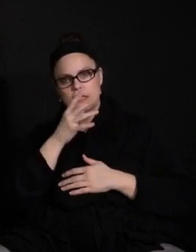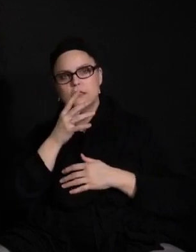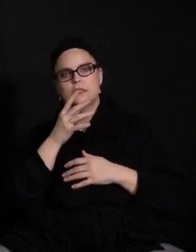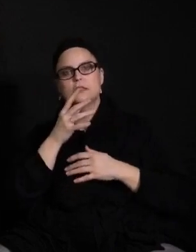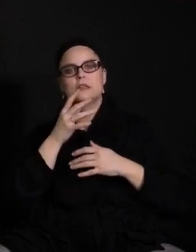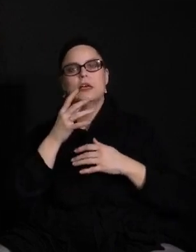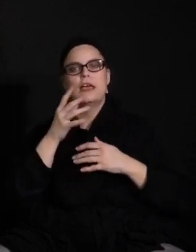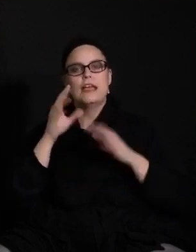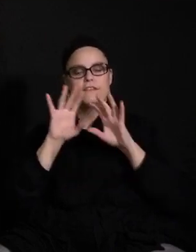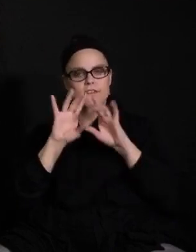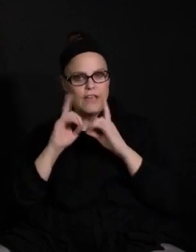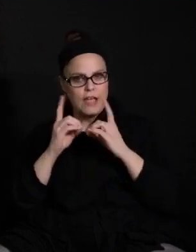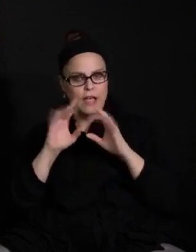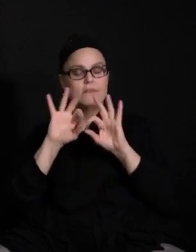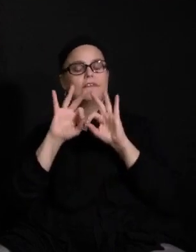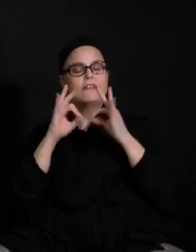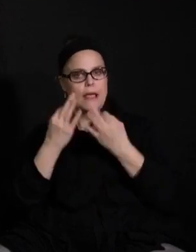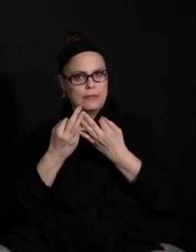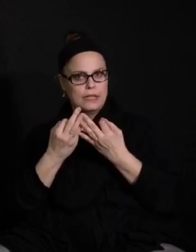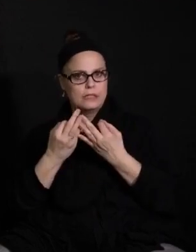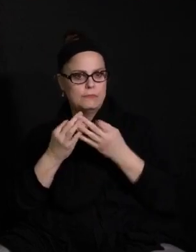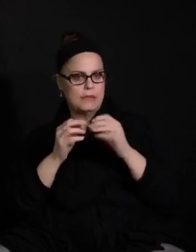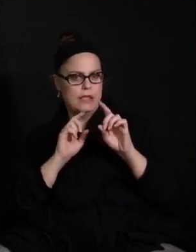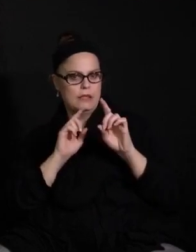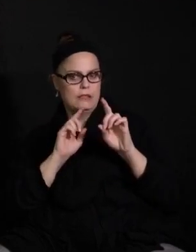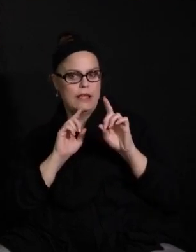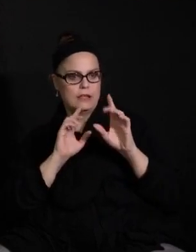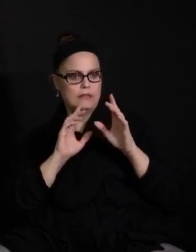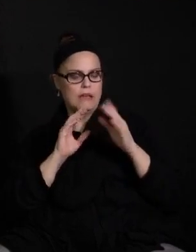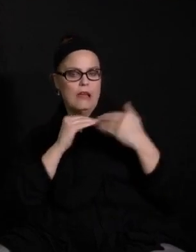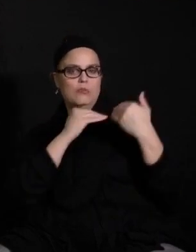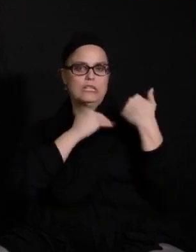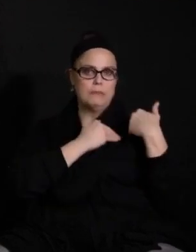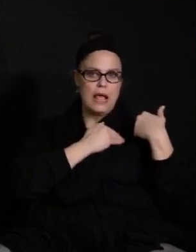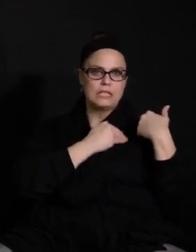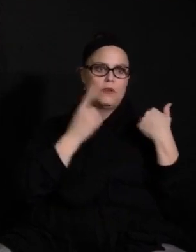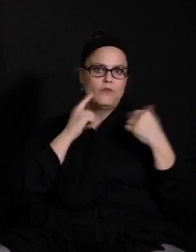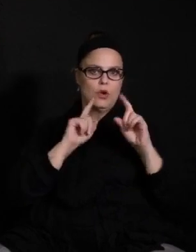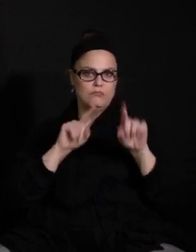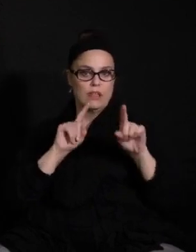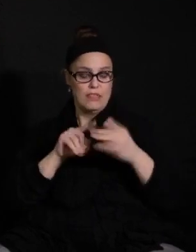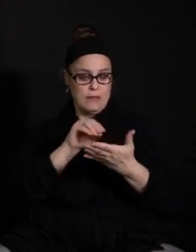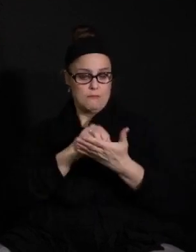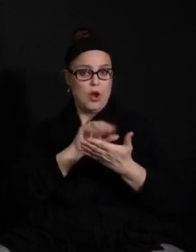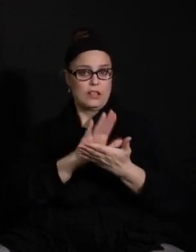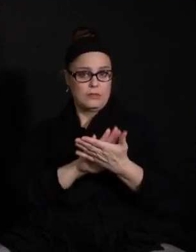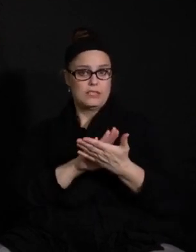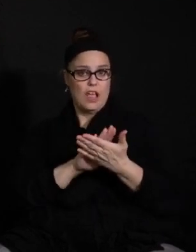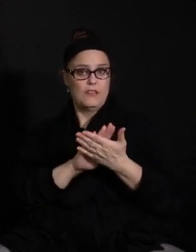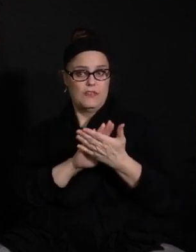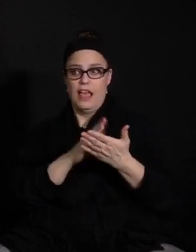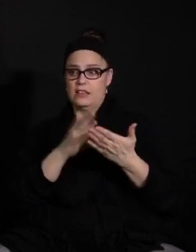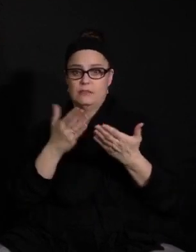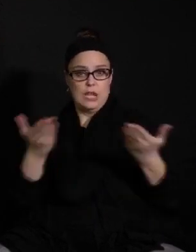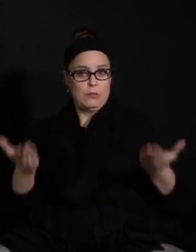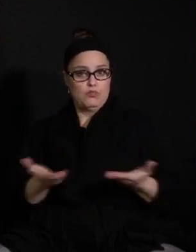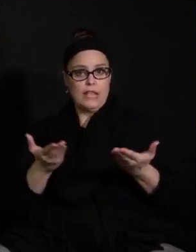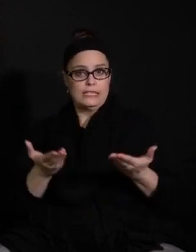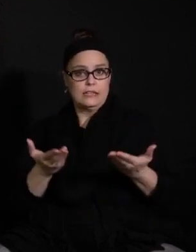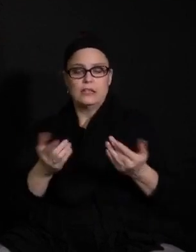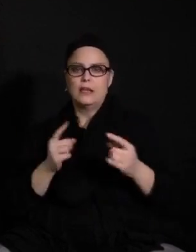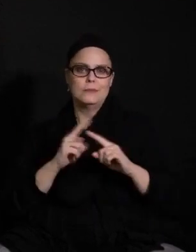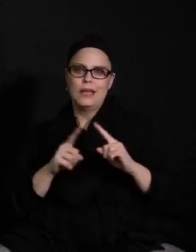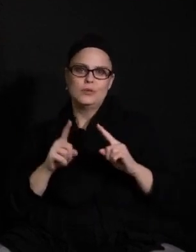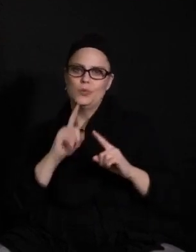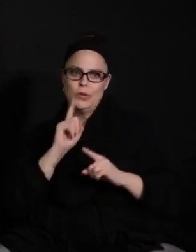not worked. Students mark themselves present, but do not log in to learn or attend Google Meets at all. There have been students we have not seen